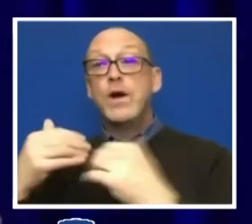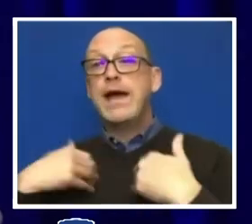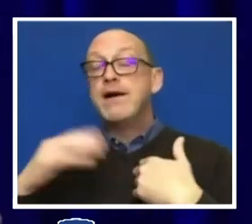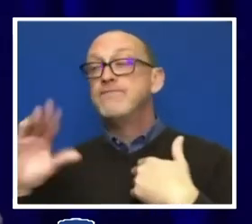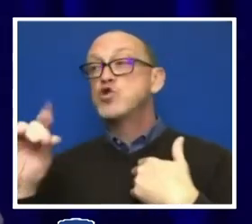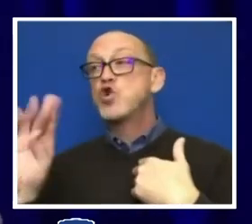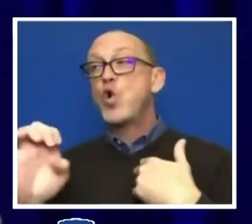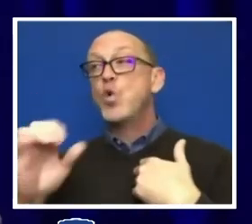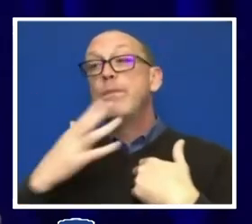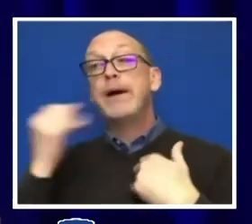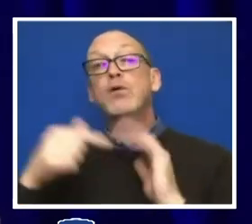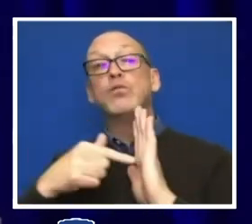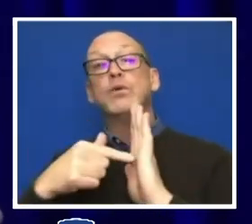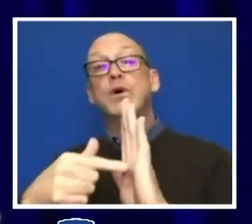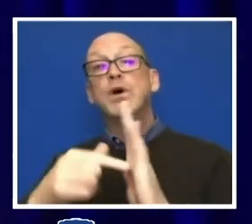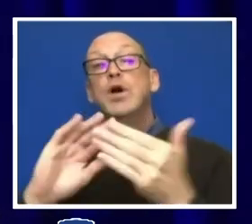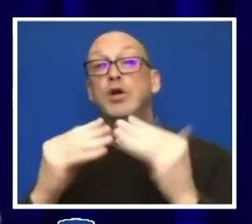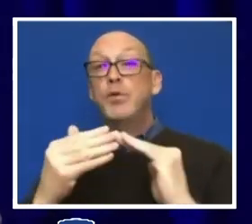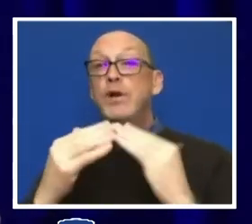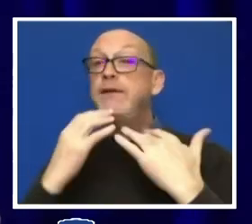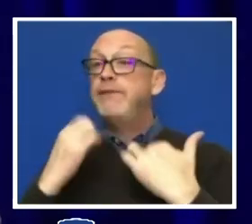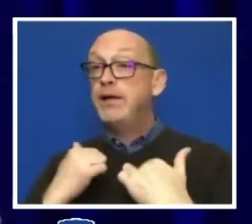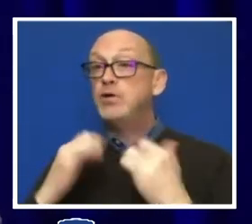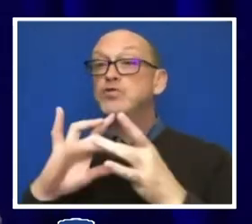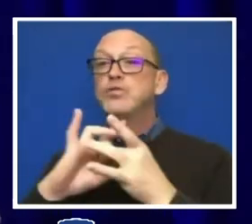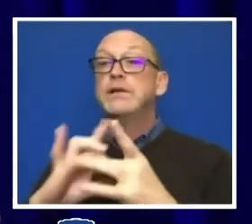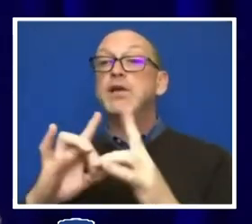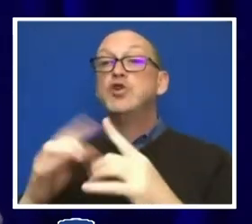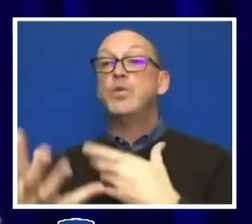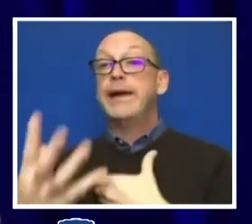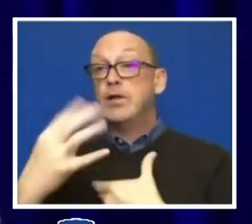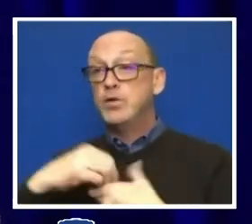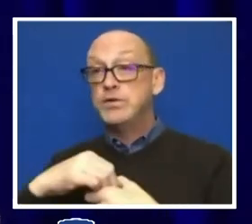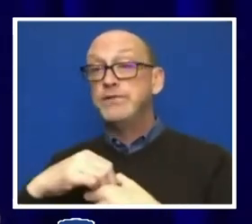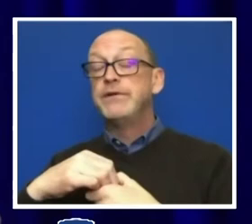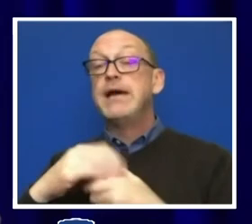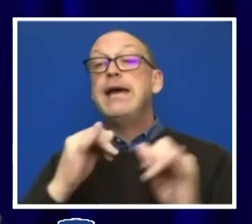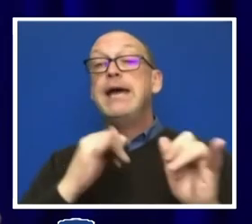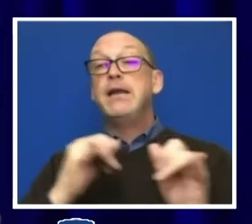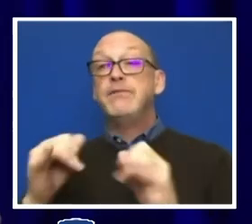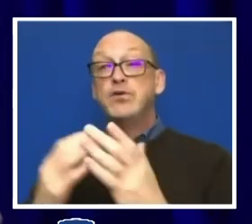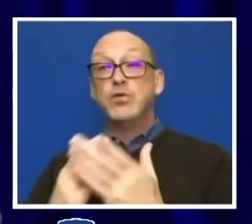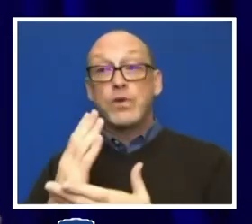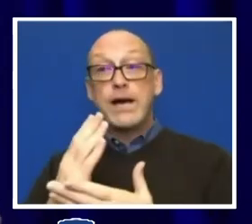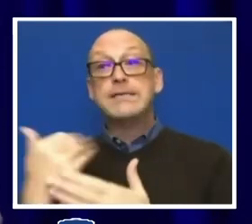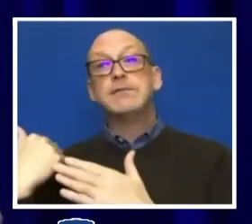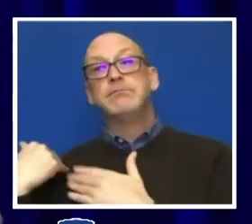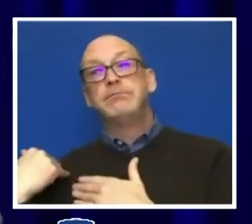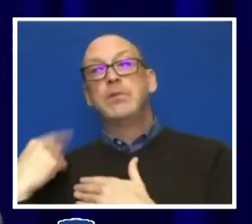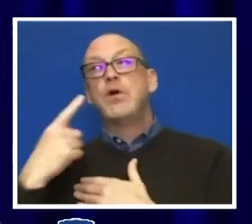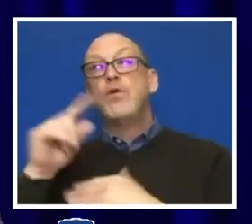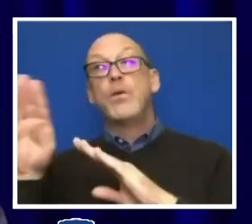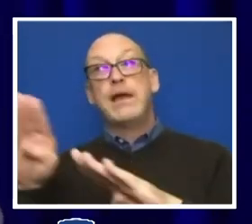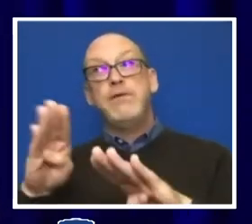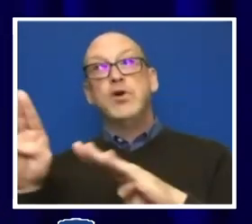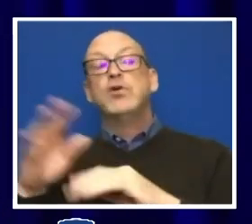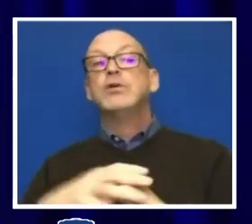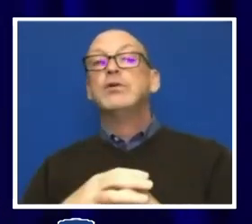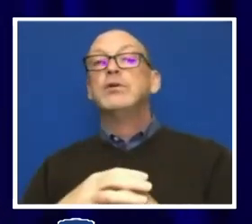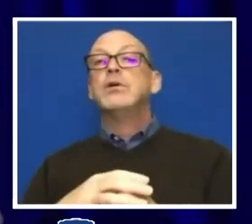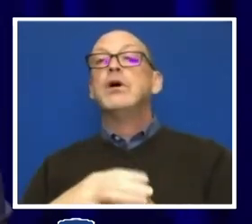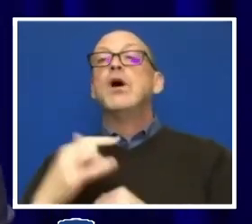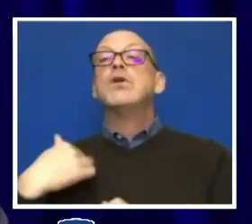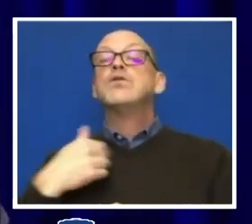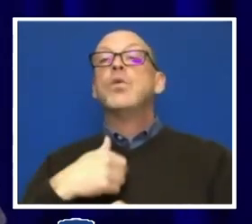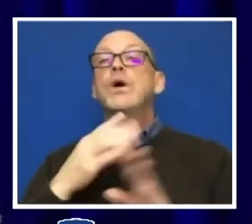the community values related to inclusivity, individuals' rights, and accountability for behavior. So let's move to this